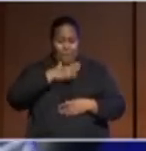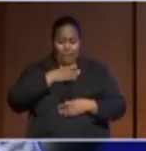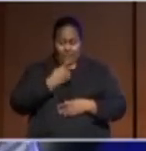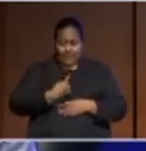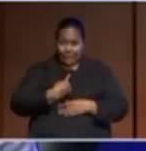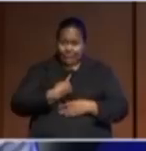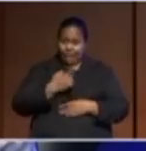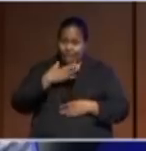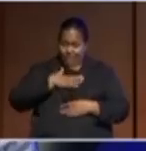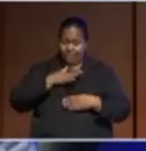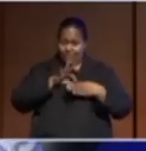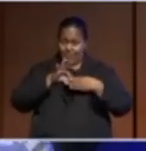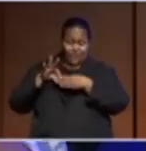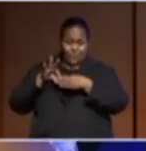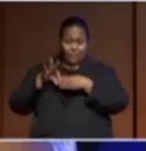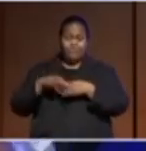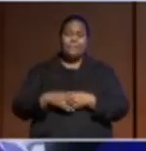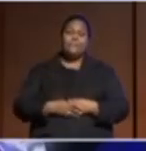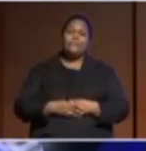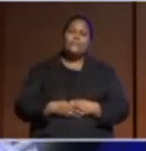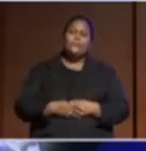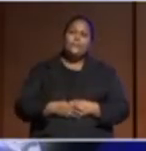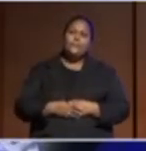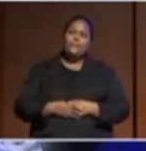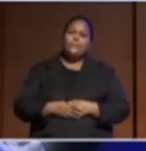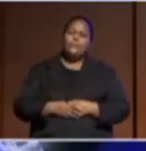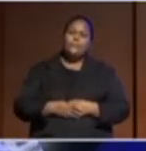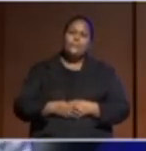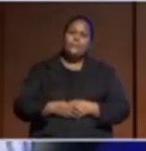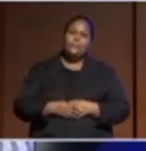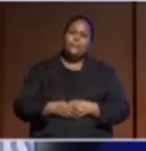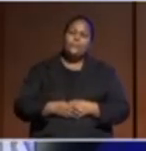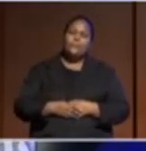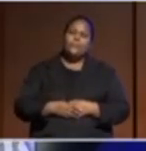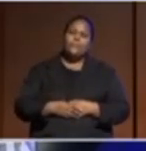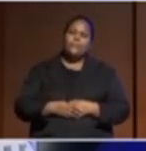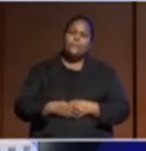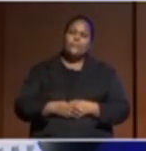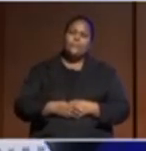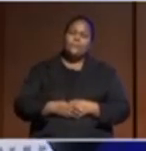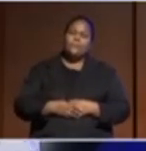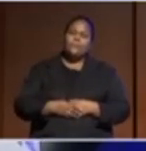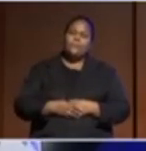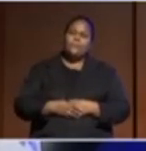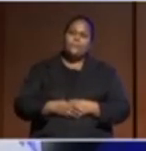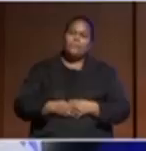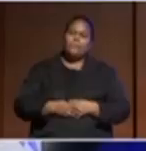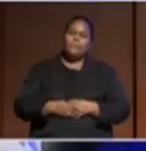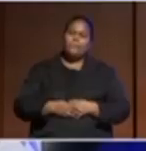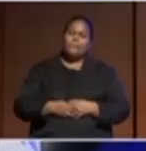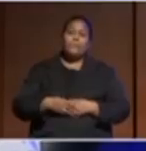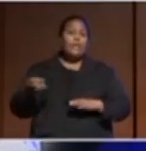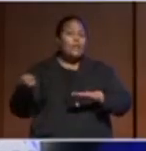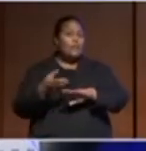my leadership was greatly enhanced by my association